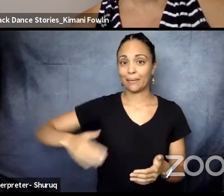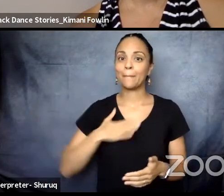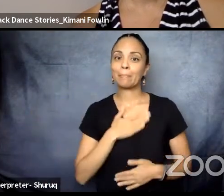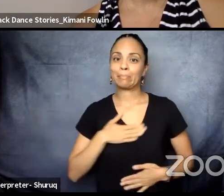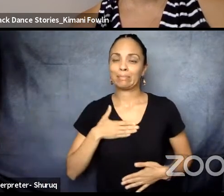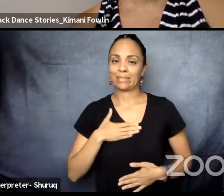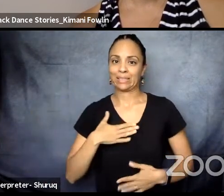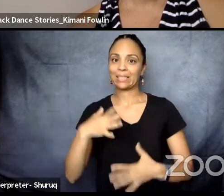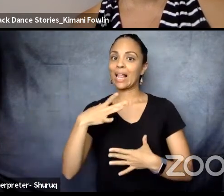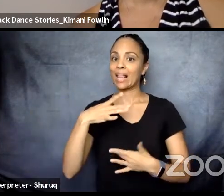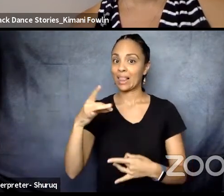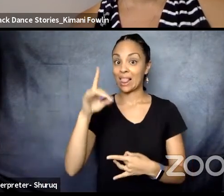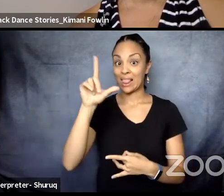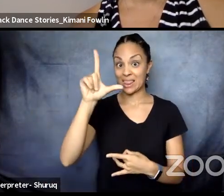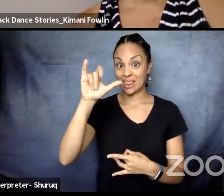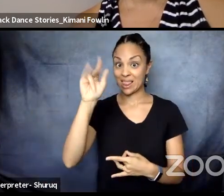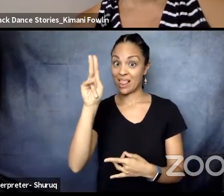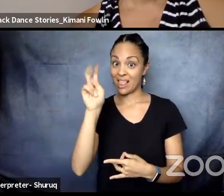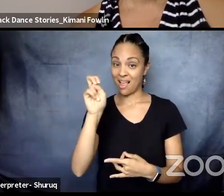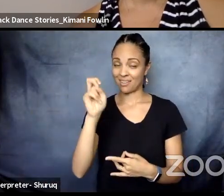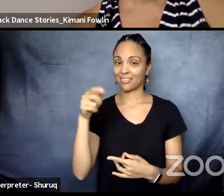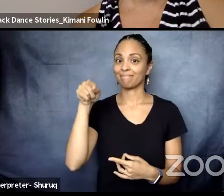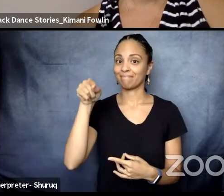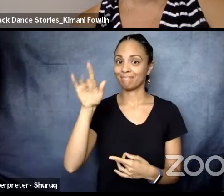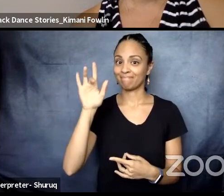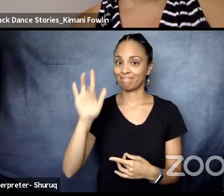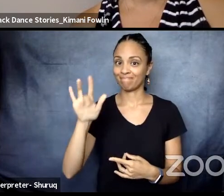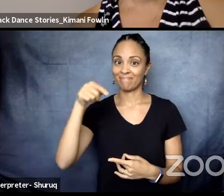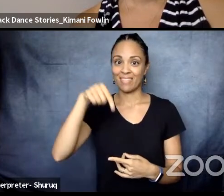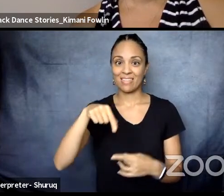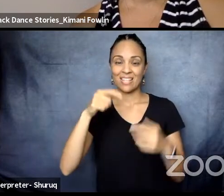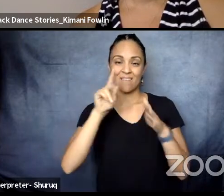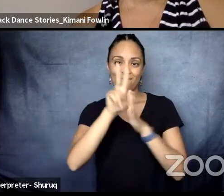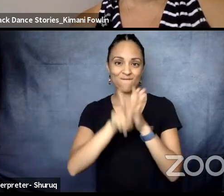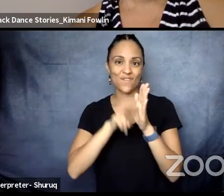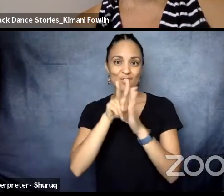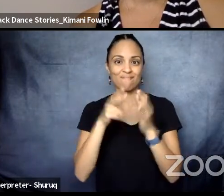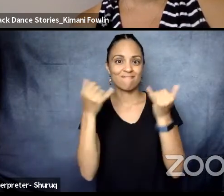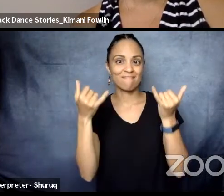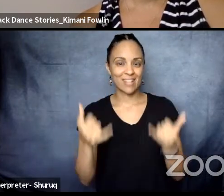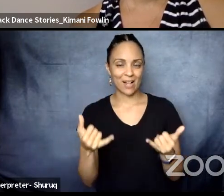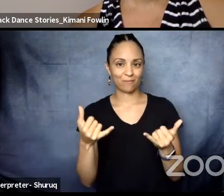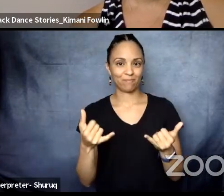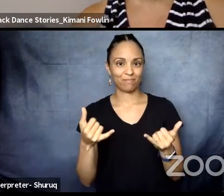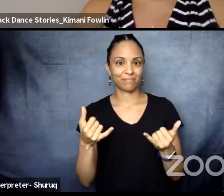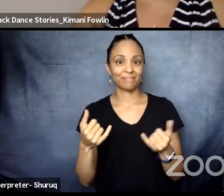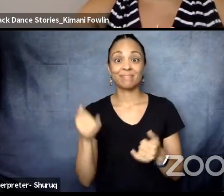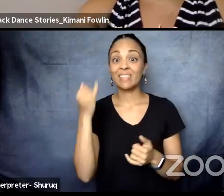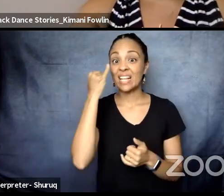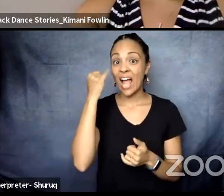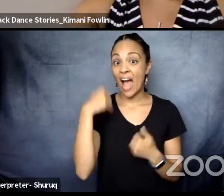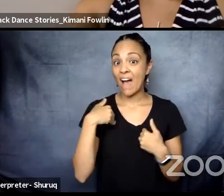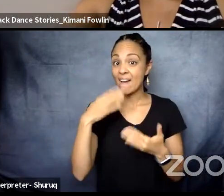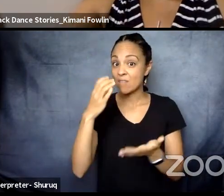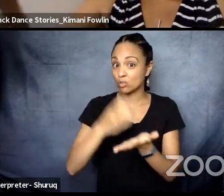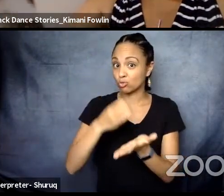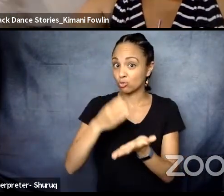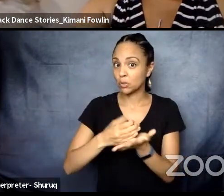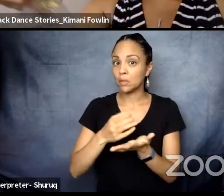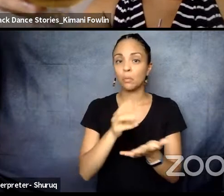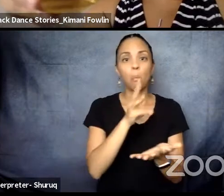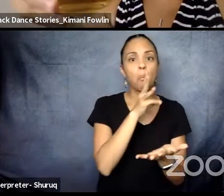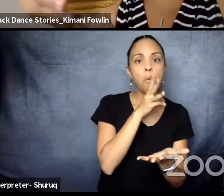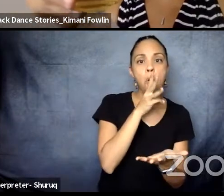to our channel. We want you guys to be with us throughout the whole journey. And with that, grab a drink, if that's water, if that's a cocktail, glass of wine,